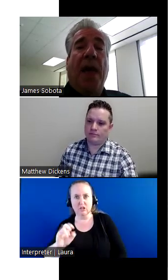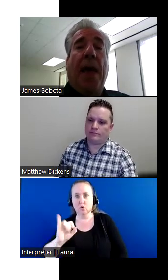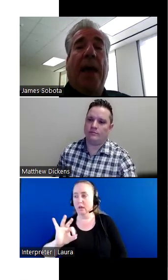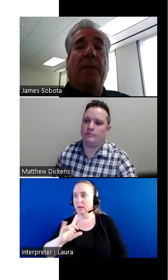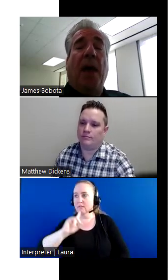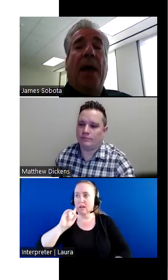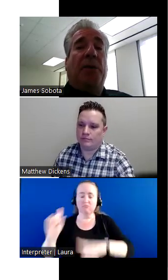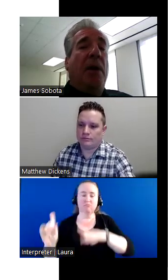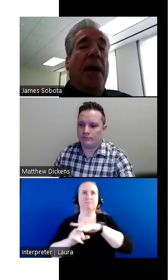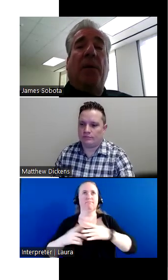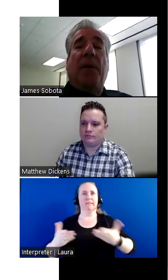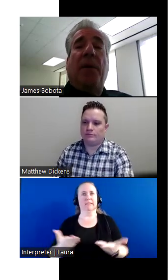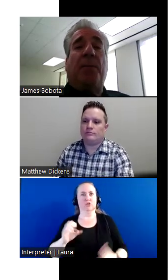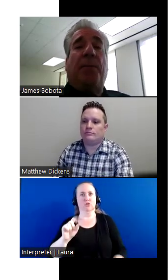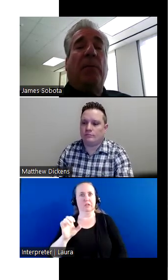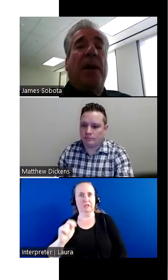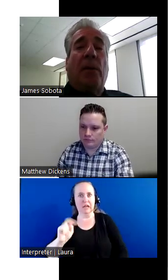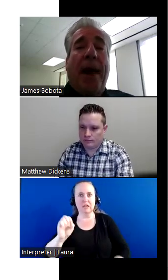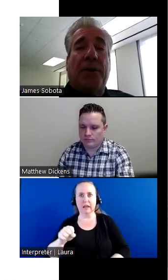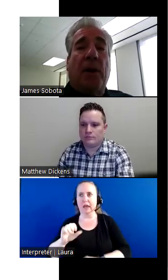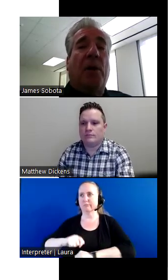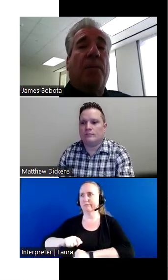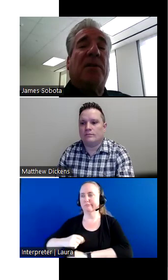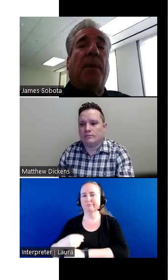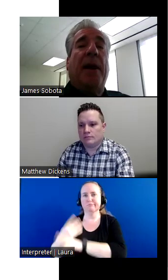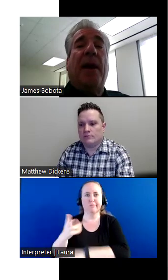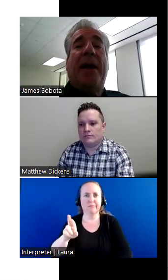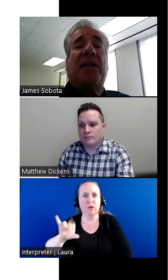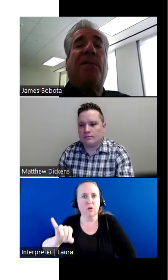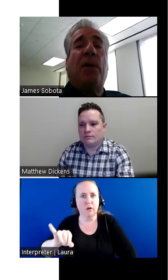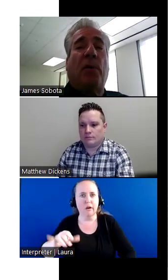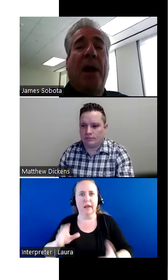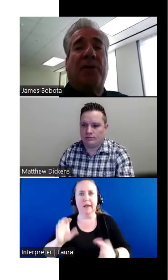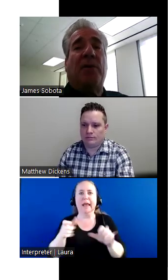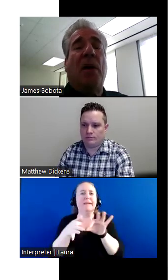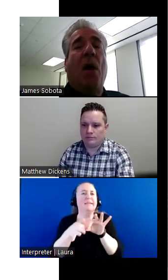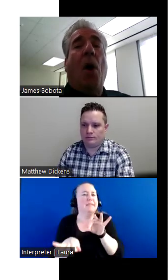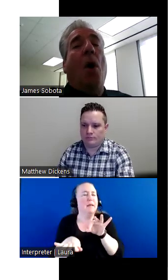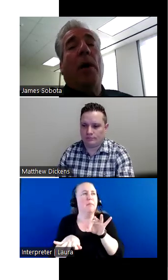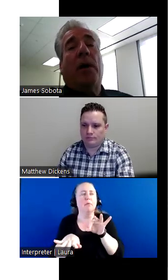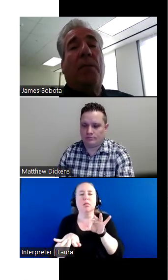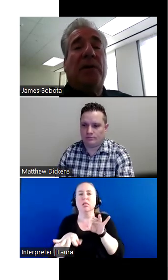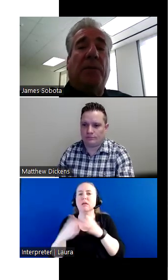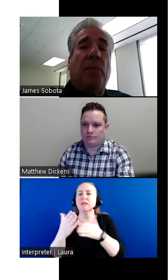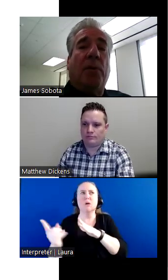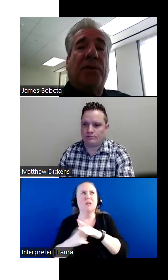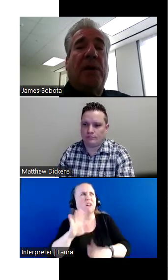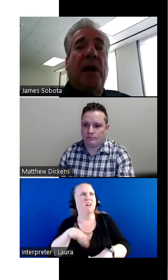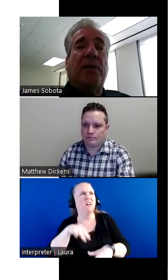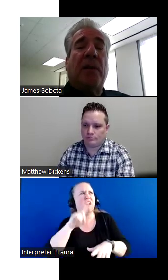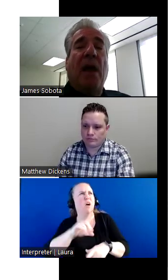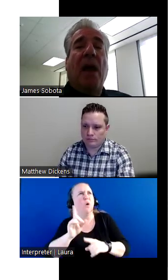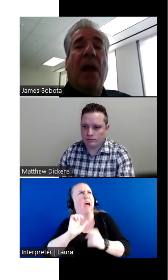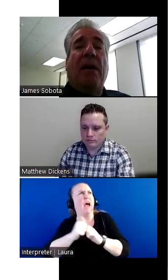and, and it could be a simple interaction. It could be somebody asking for directions, or it could be something more